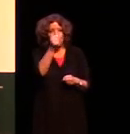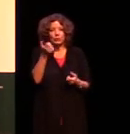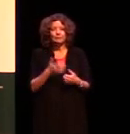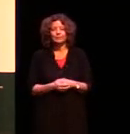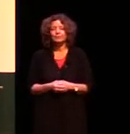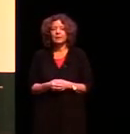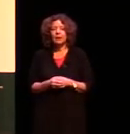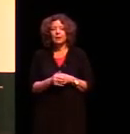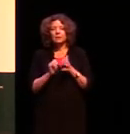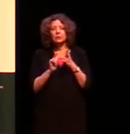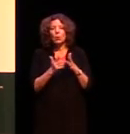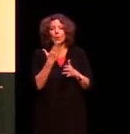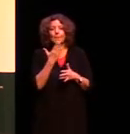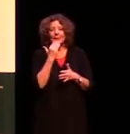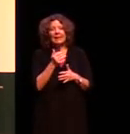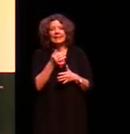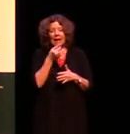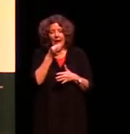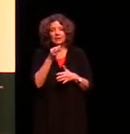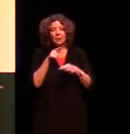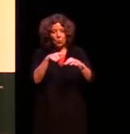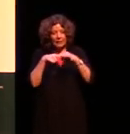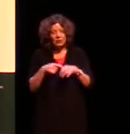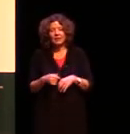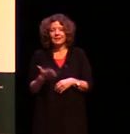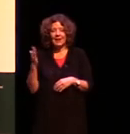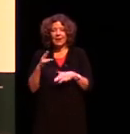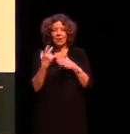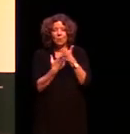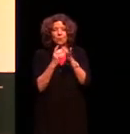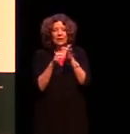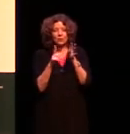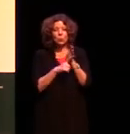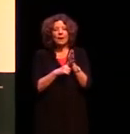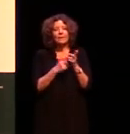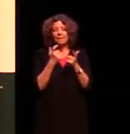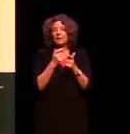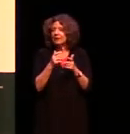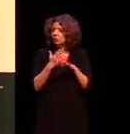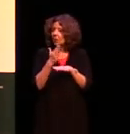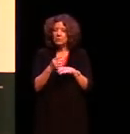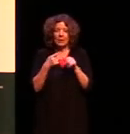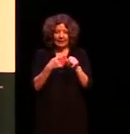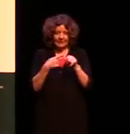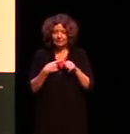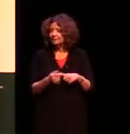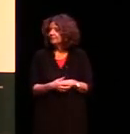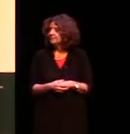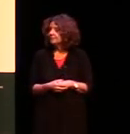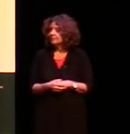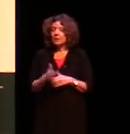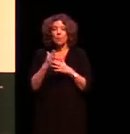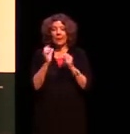please ask a question and actually it's a fun job of answering hi um i'm really